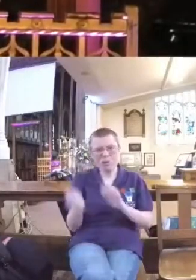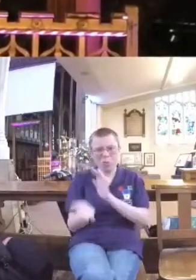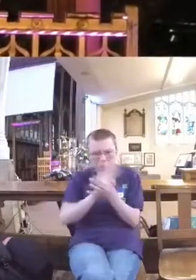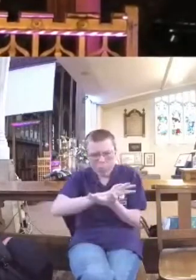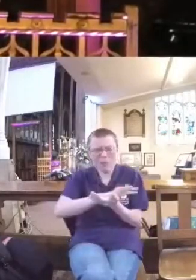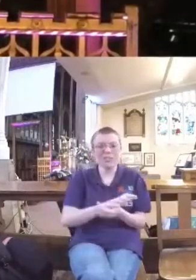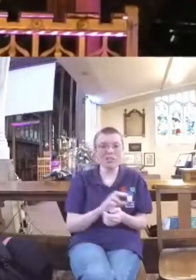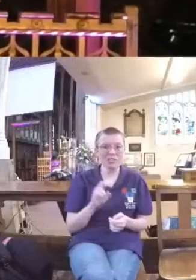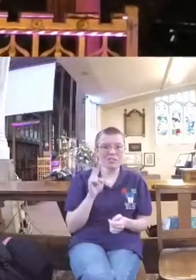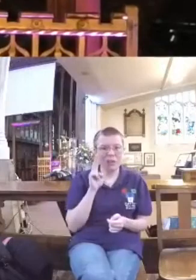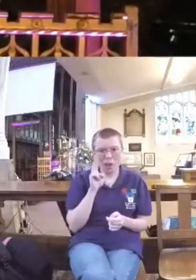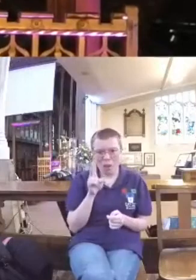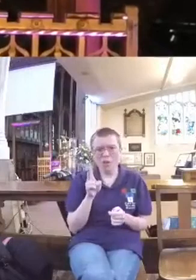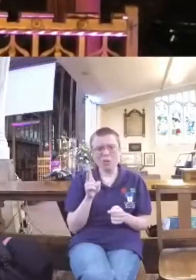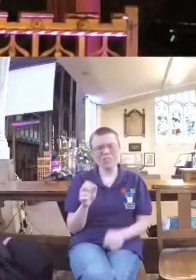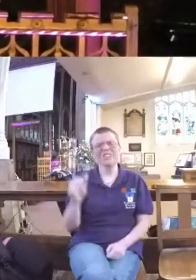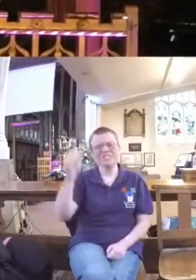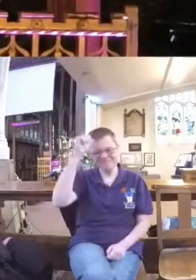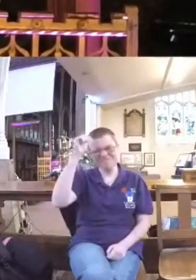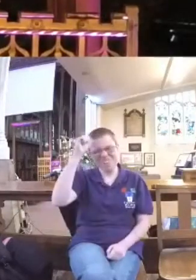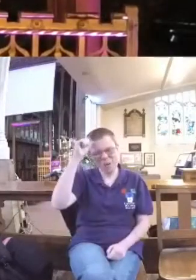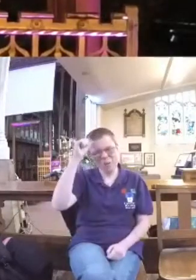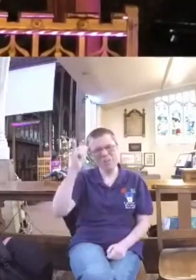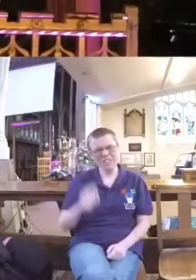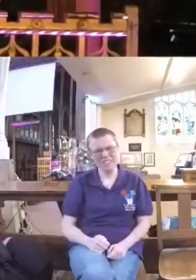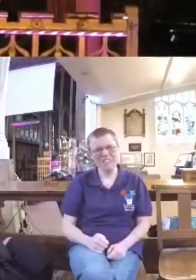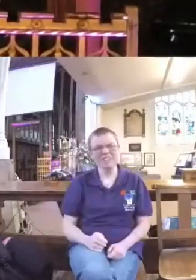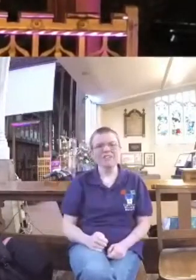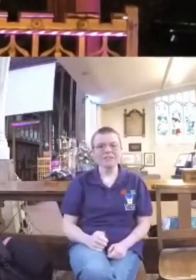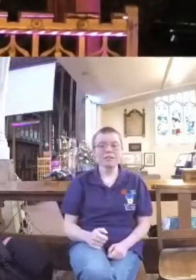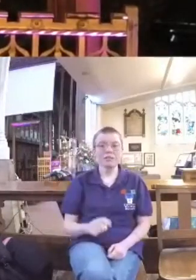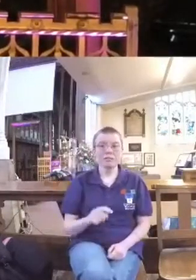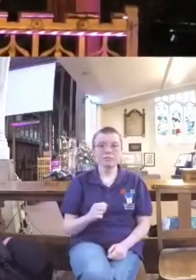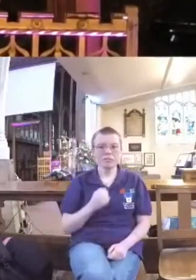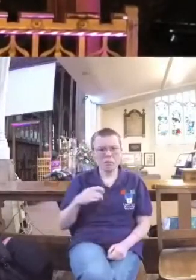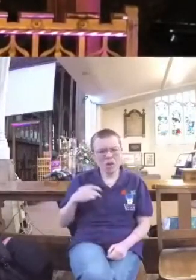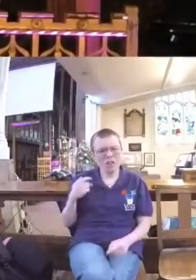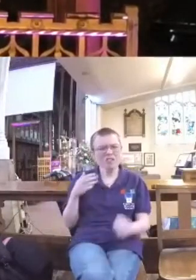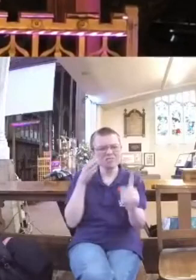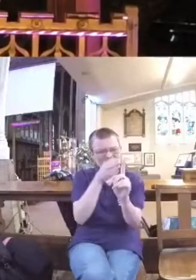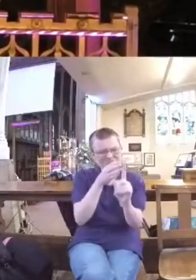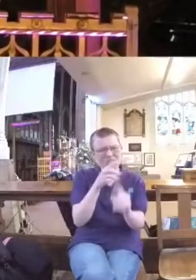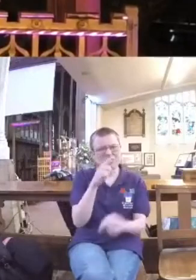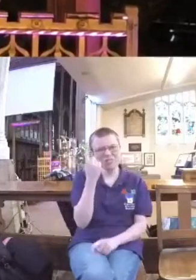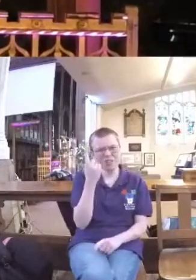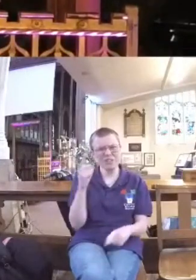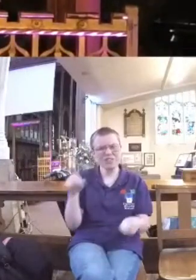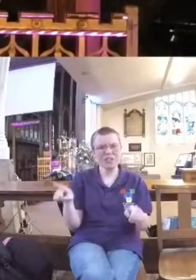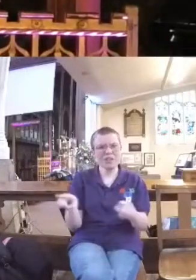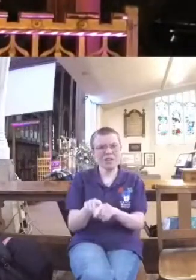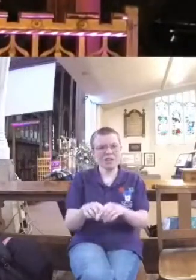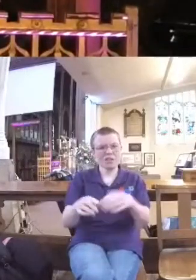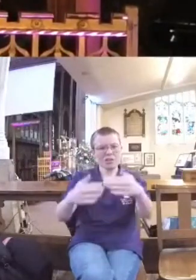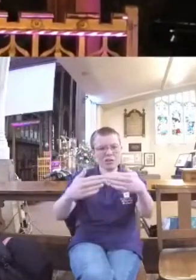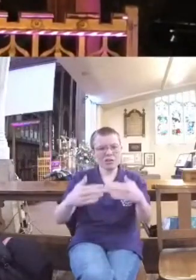But for me, in my own life, it's subtle. Do you know, I notice first that it's like a boredom